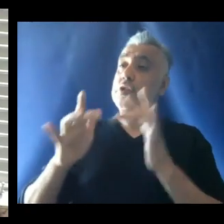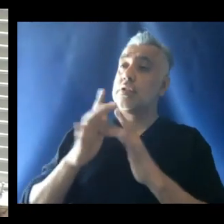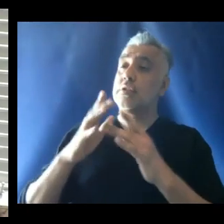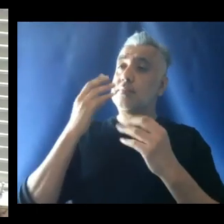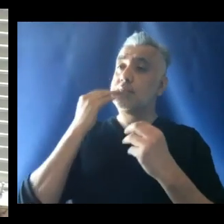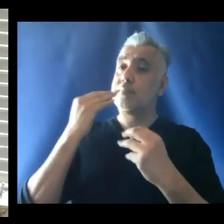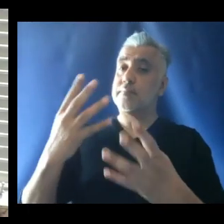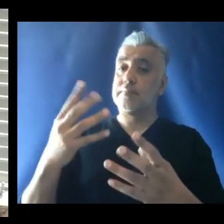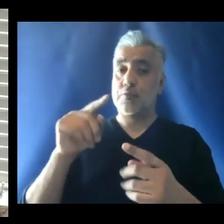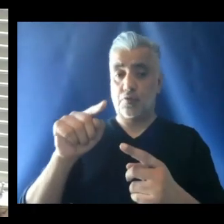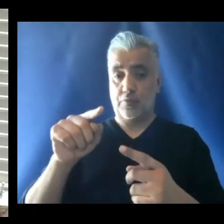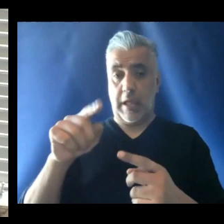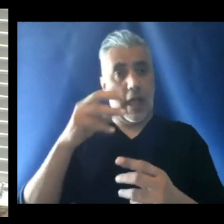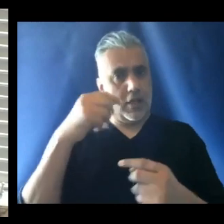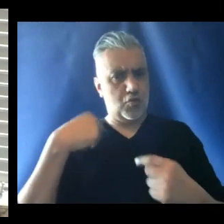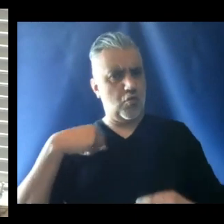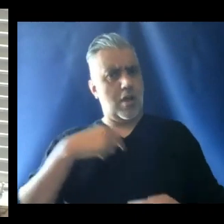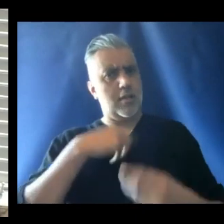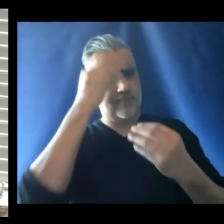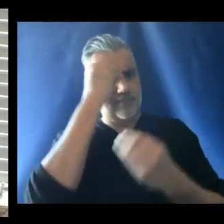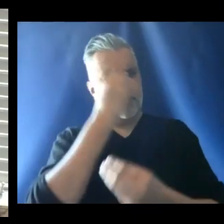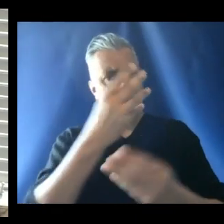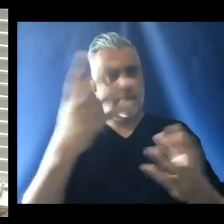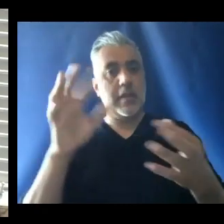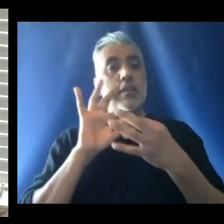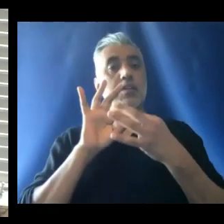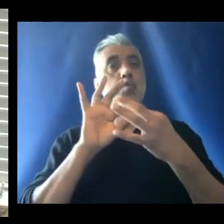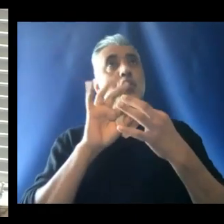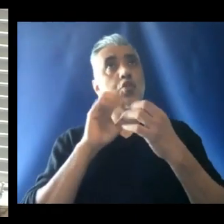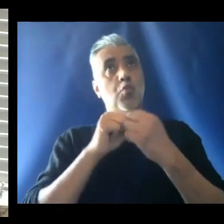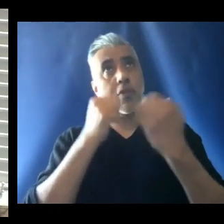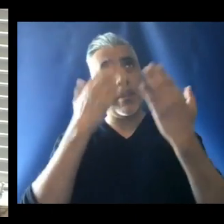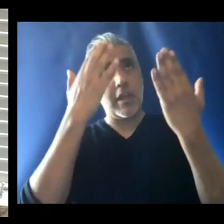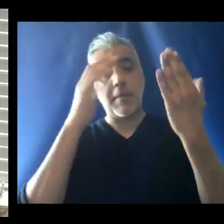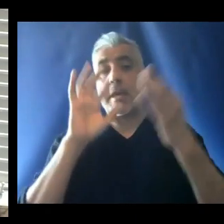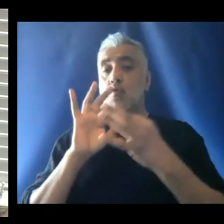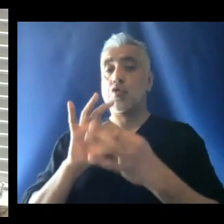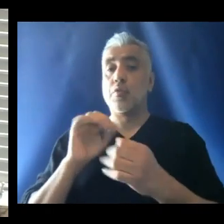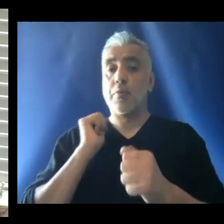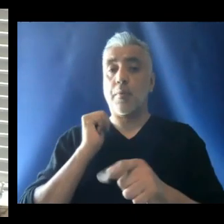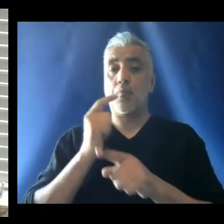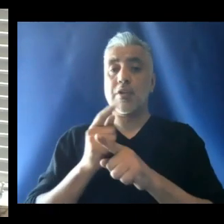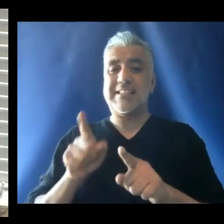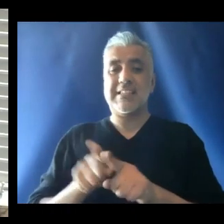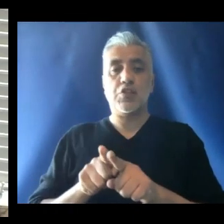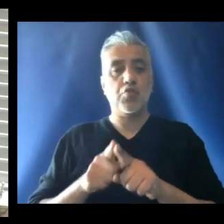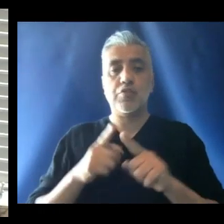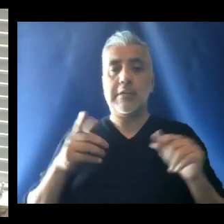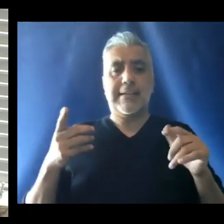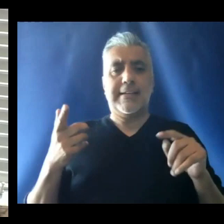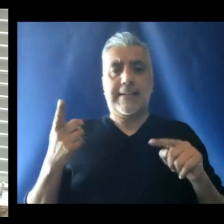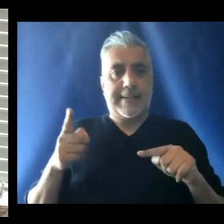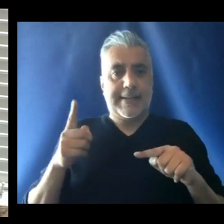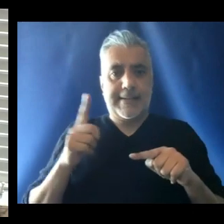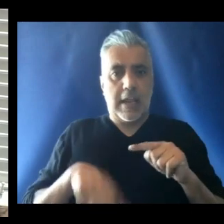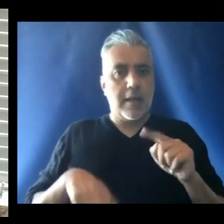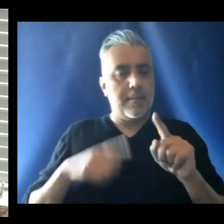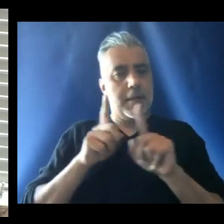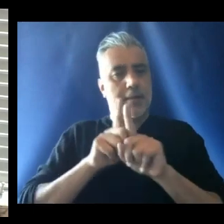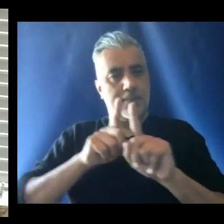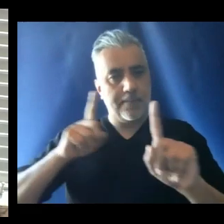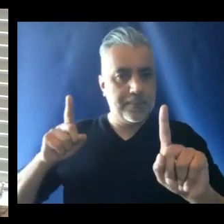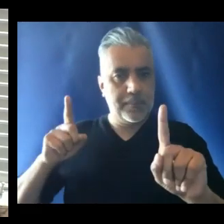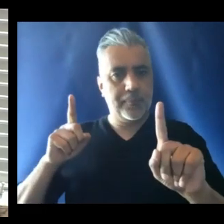to them and to us that the relationship with him and with our brothers and sisters cannot remain at a